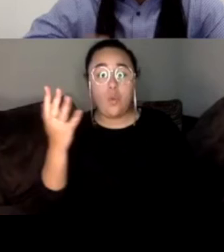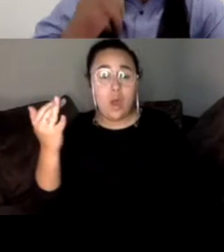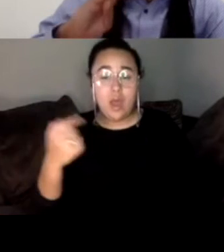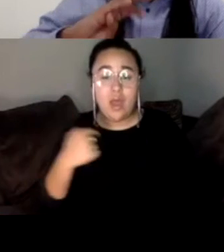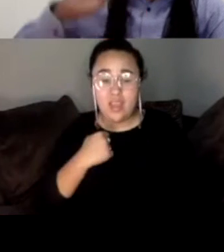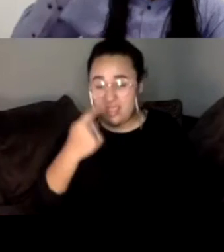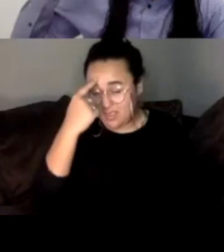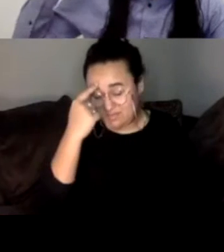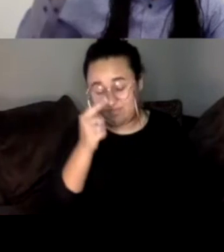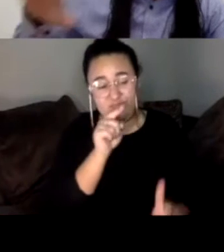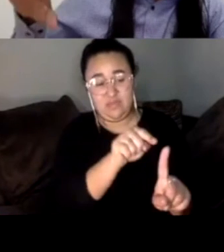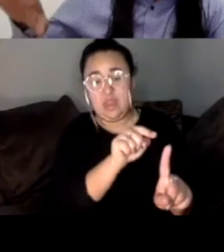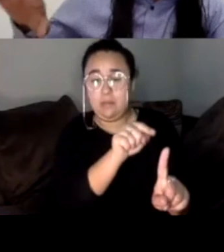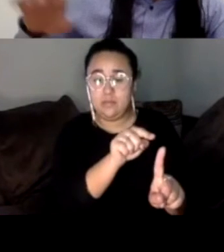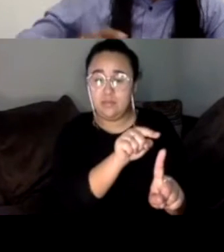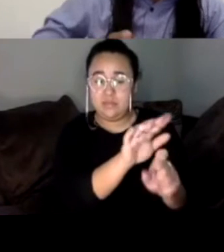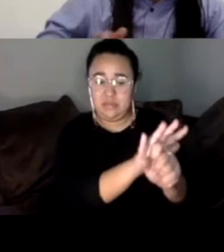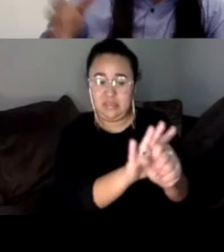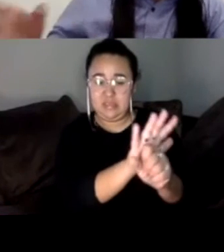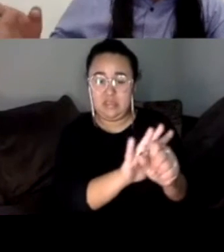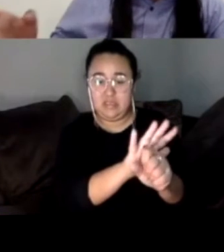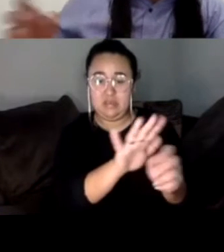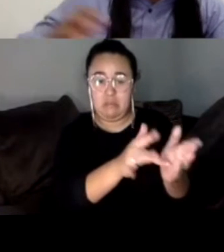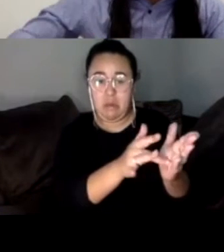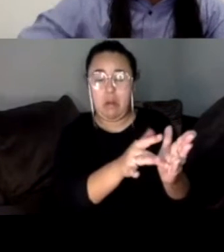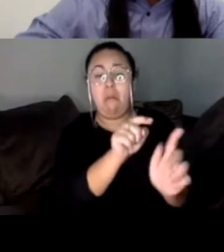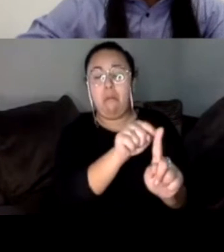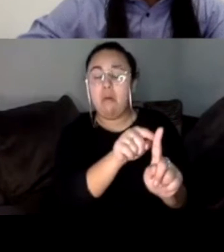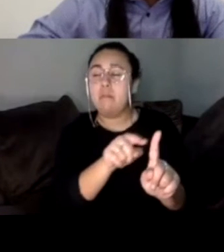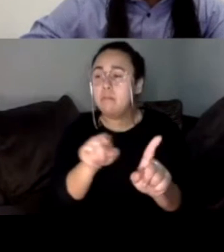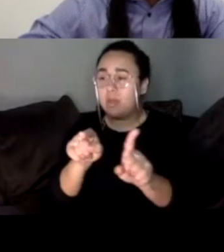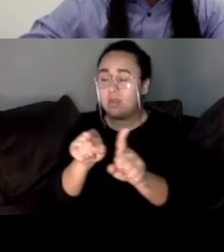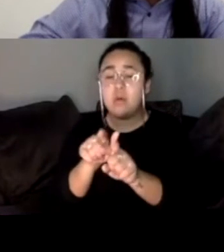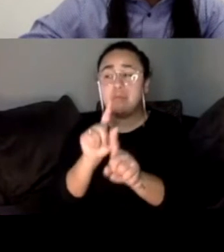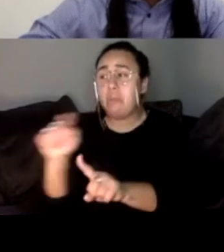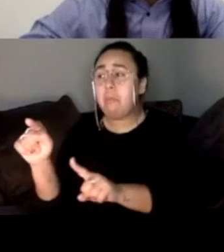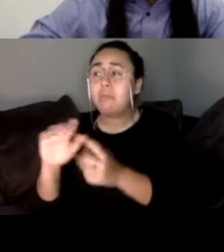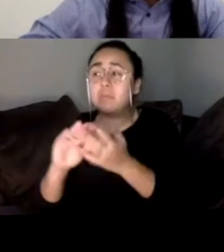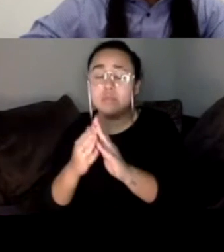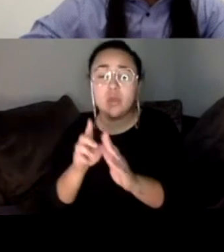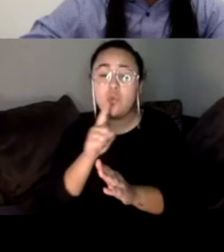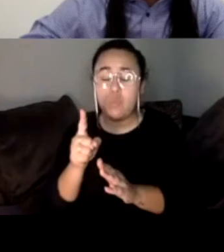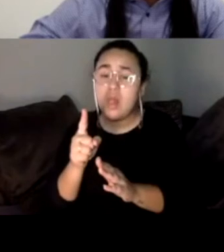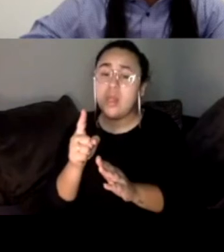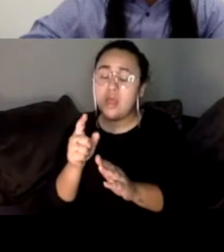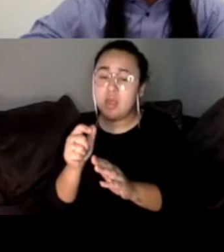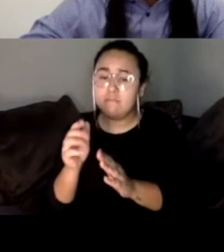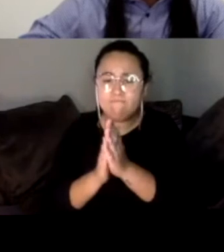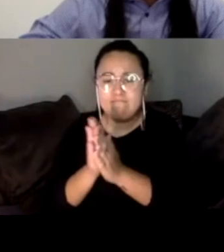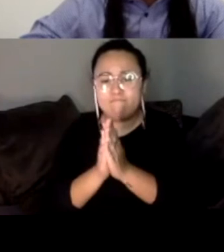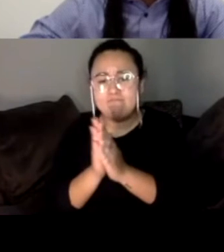I think like certain cities are very loud. Um, but if we have like the ground game, um,